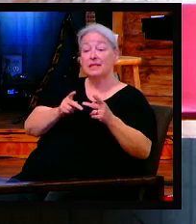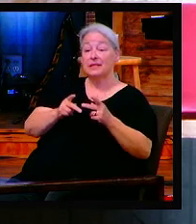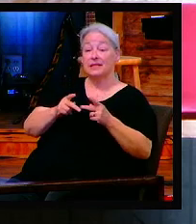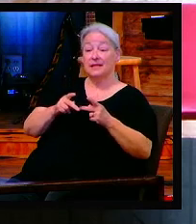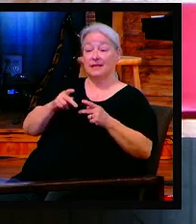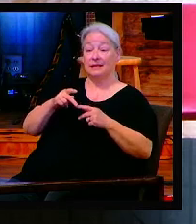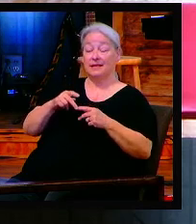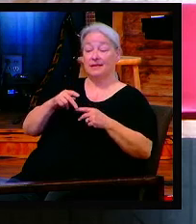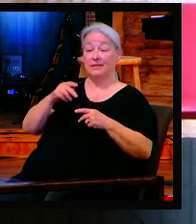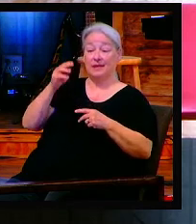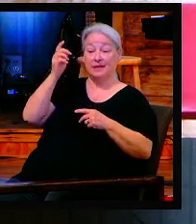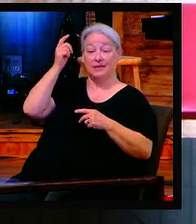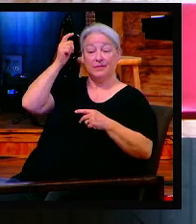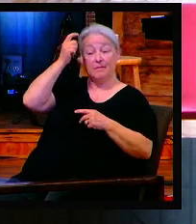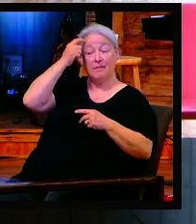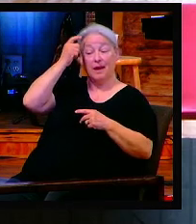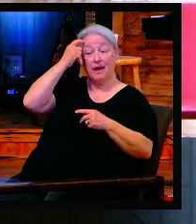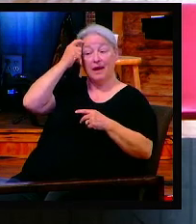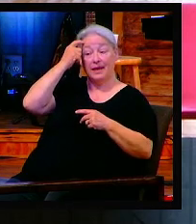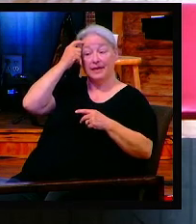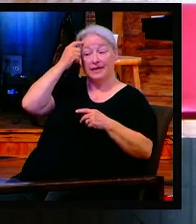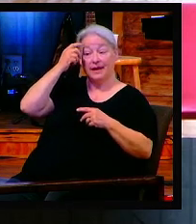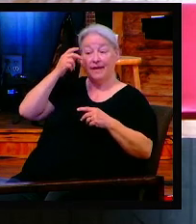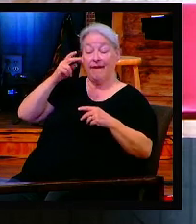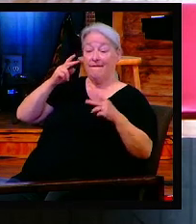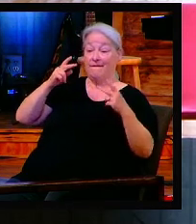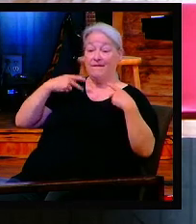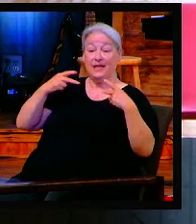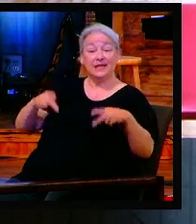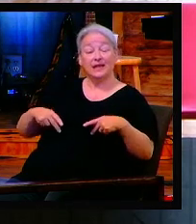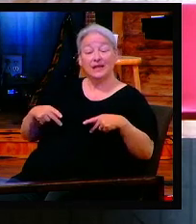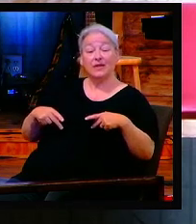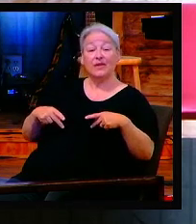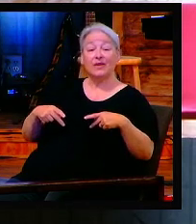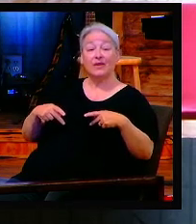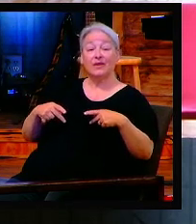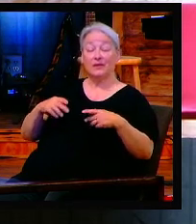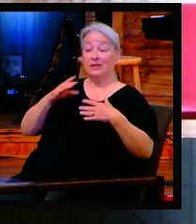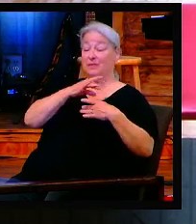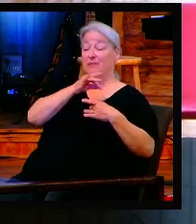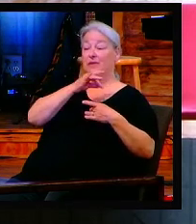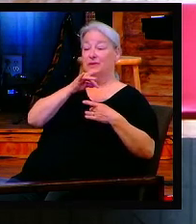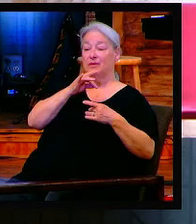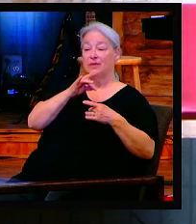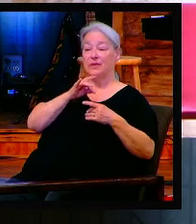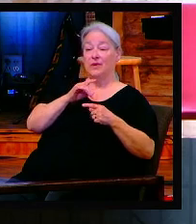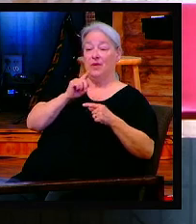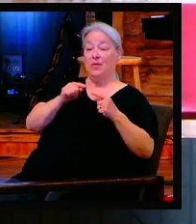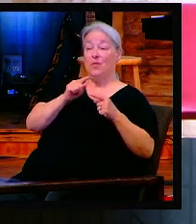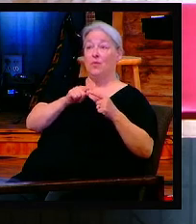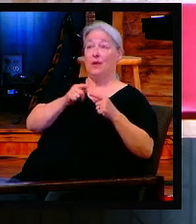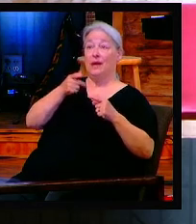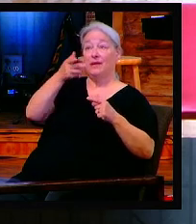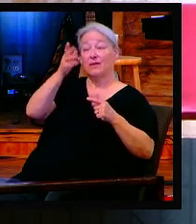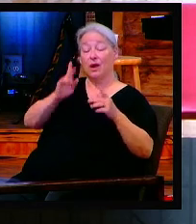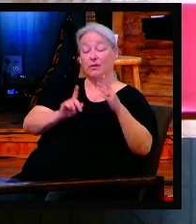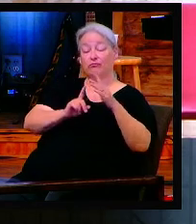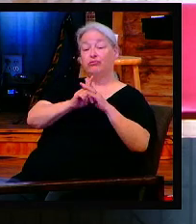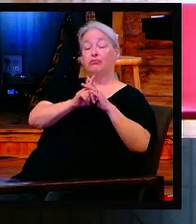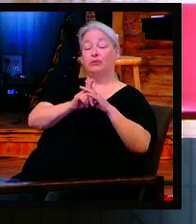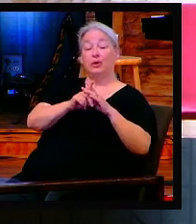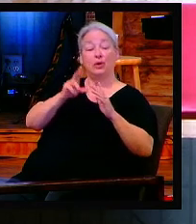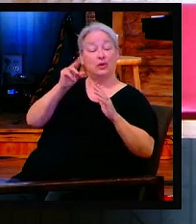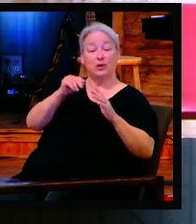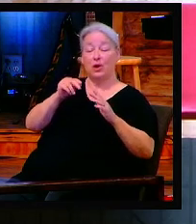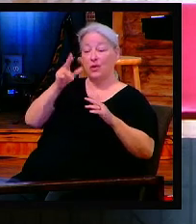knows how to rescue people. Hallelujah. He is very good at it. Once he shows up, can't no demon in hell touch or fight him or resist him.